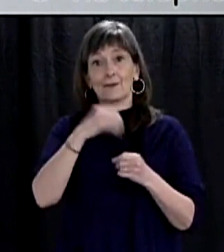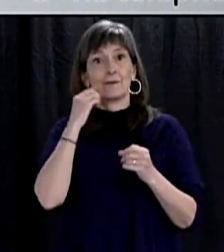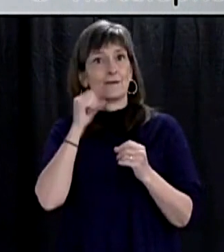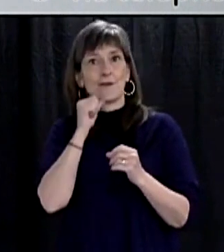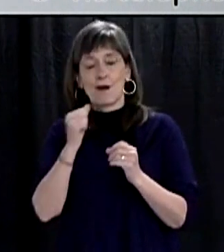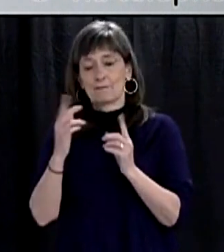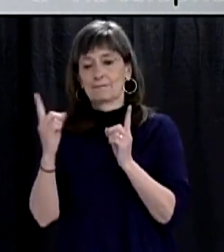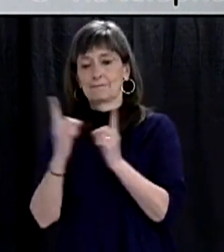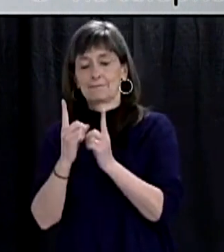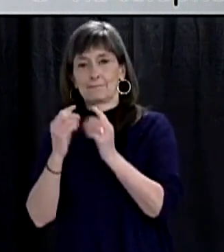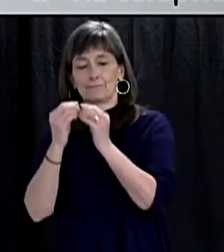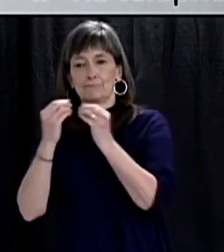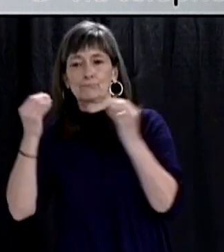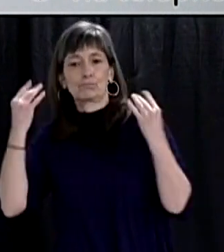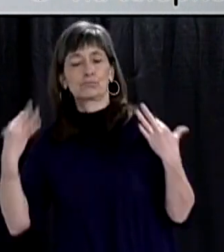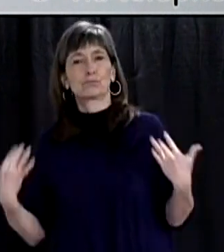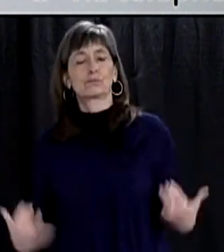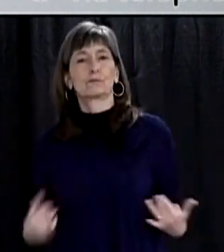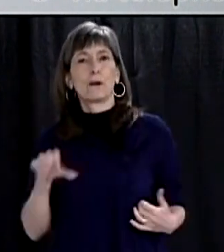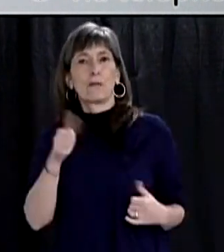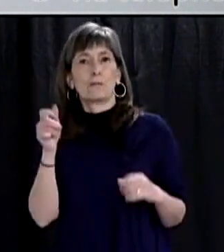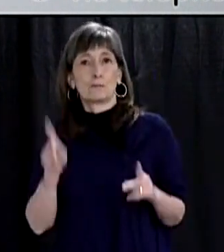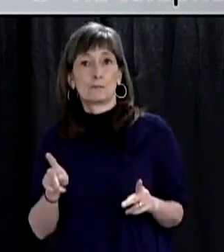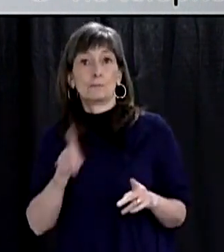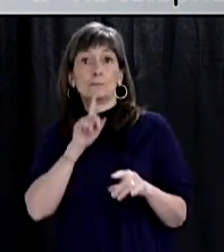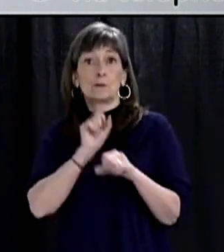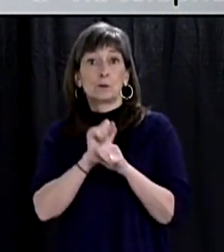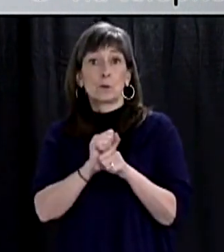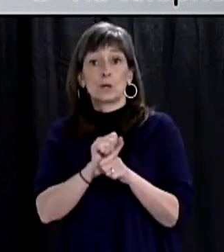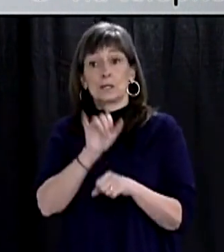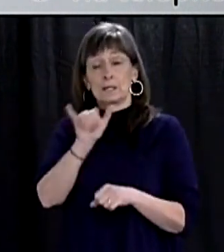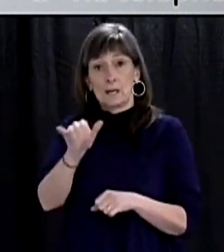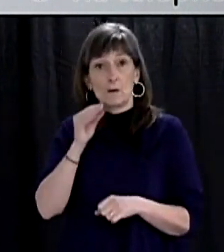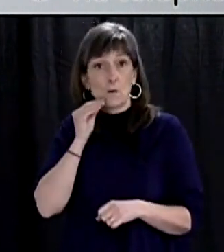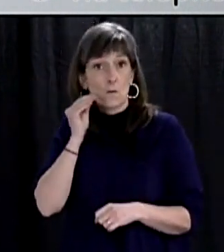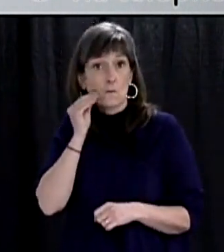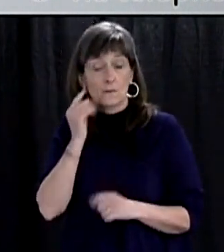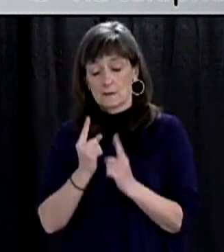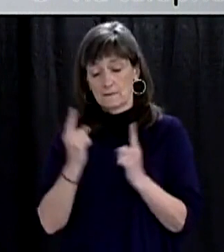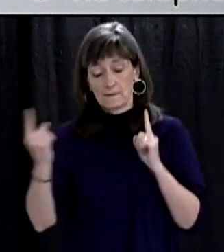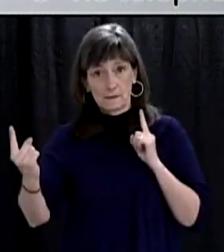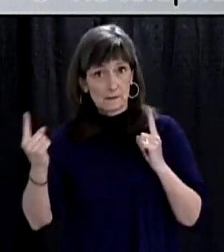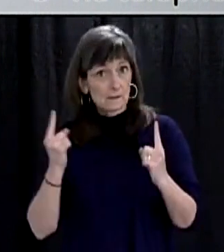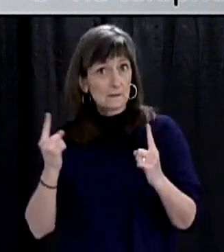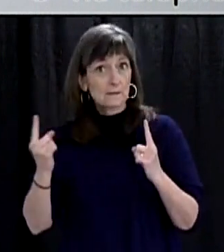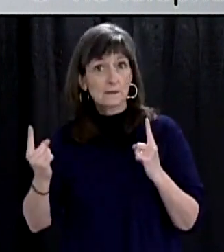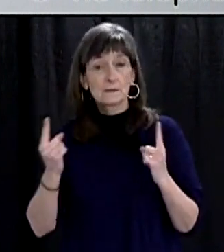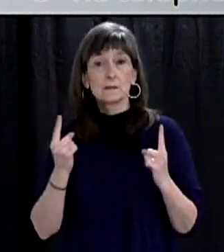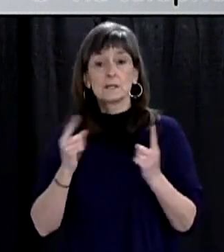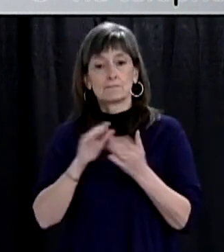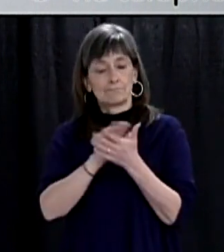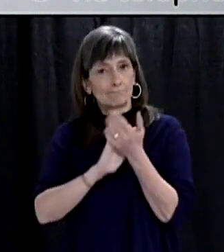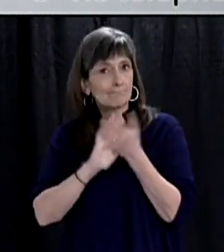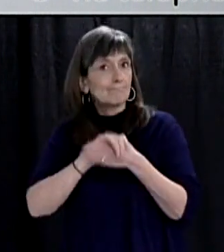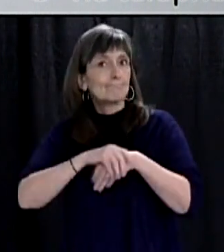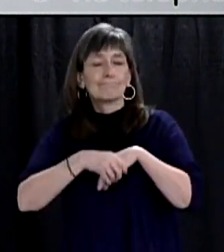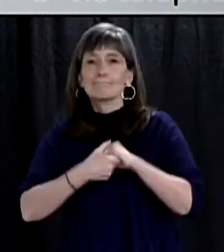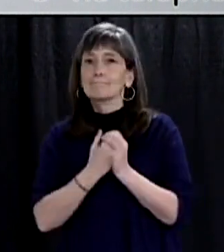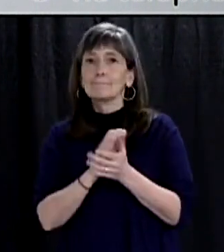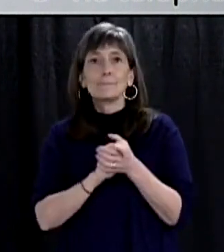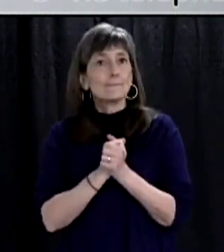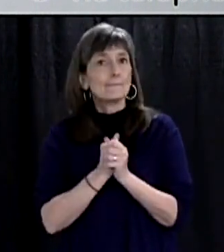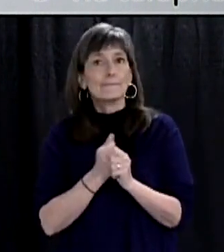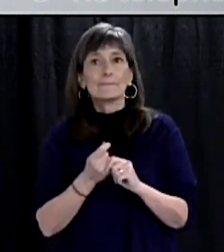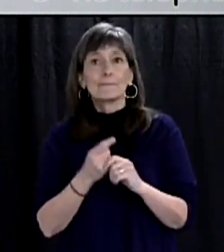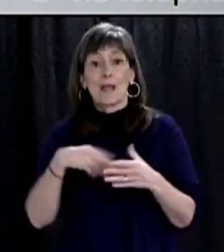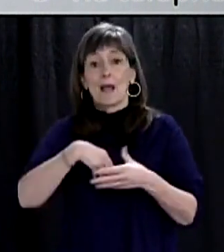and wash your hands frequently and well. Please stay at home if you feel unwell. Our collective actions will